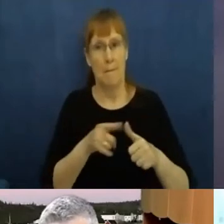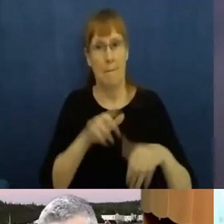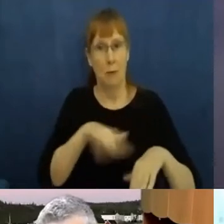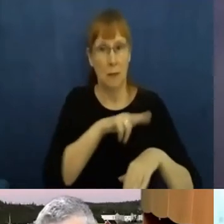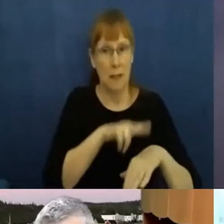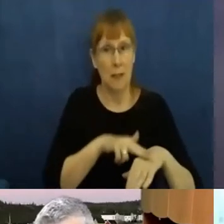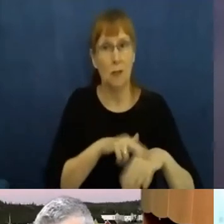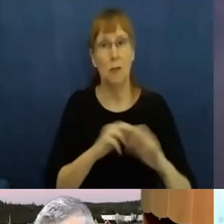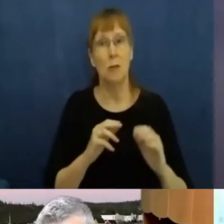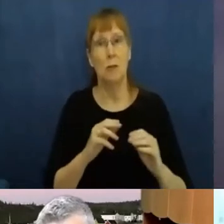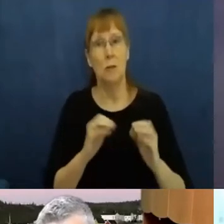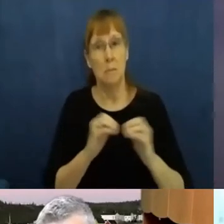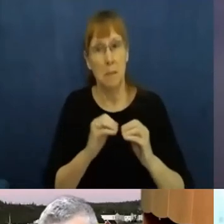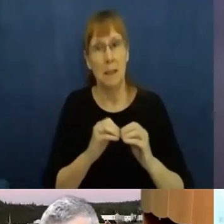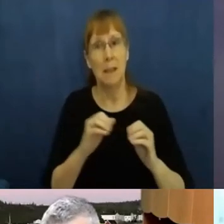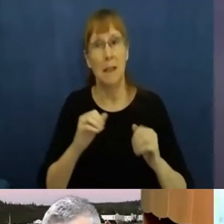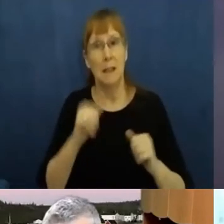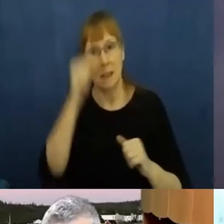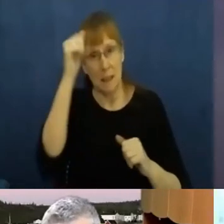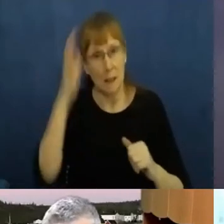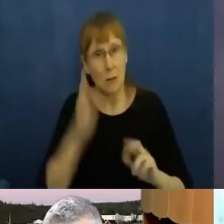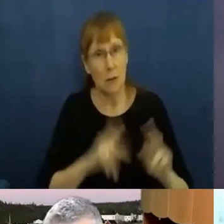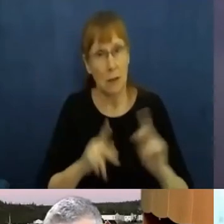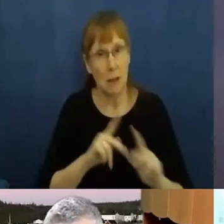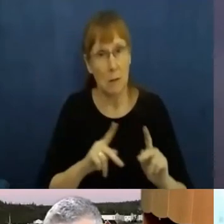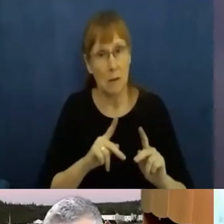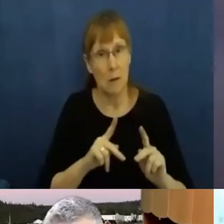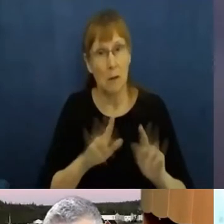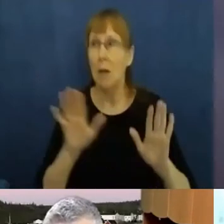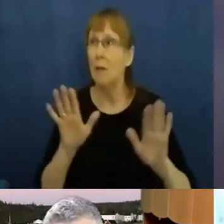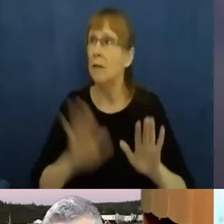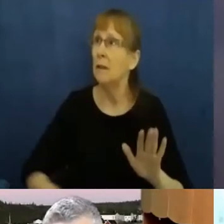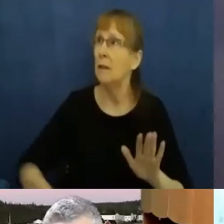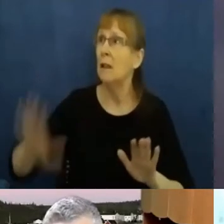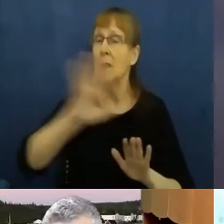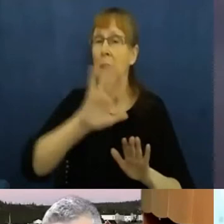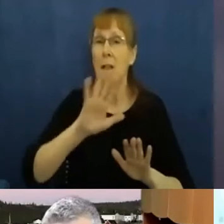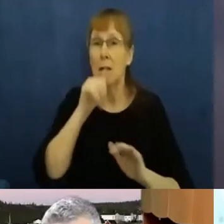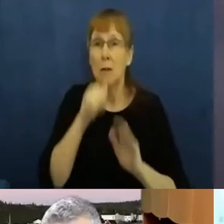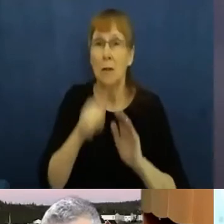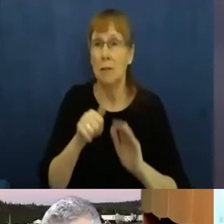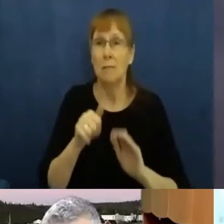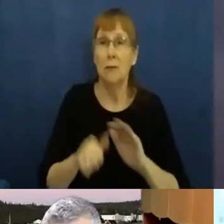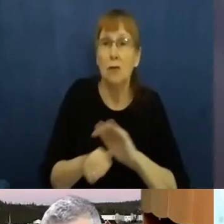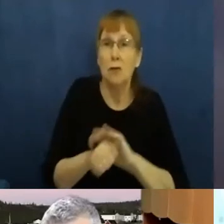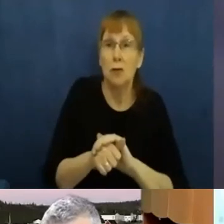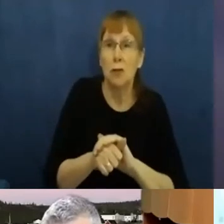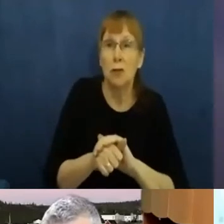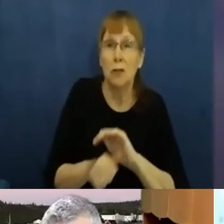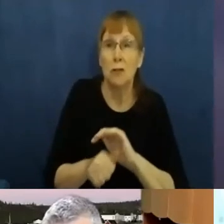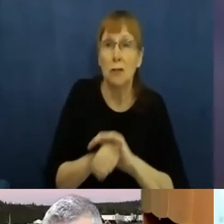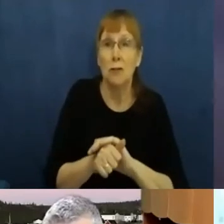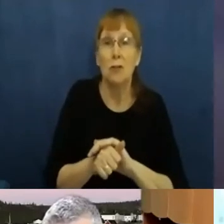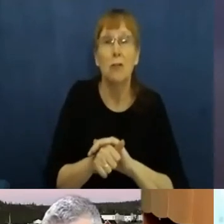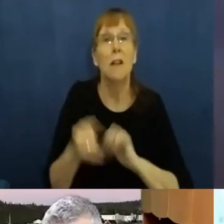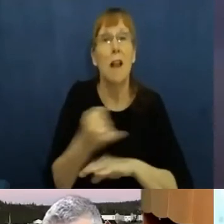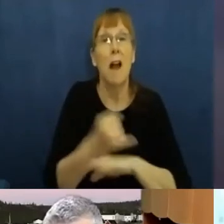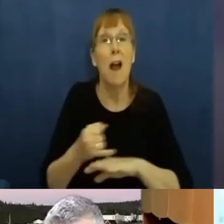Métis and Inuit peoples of Turtle Island with Canada as a, as a larger society.